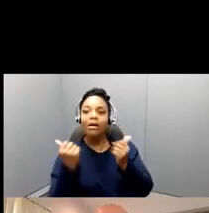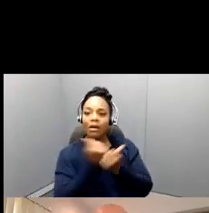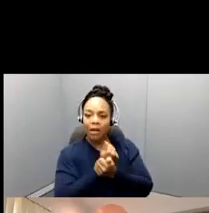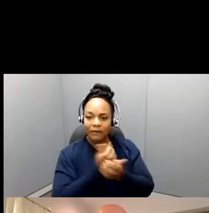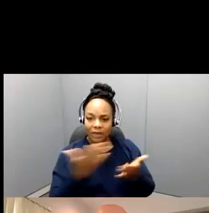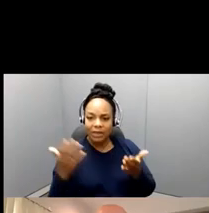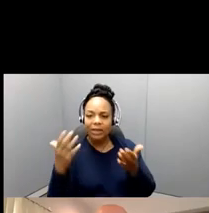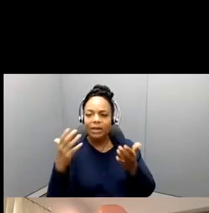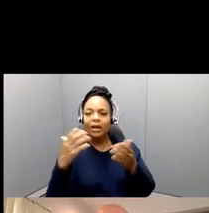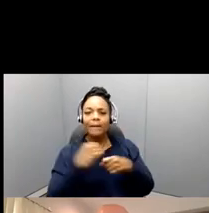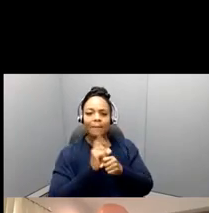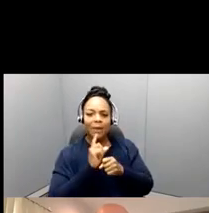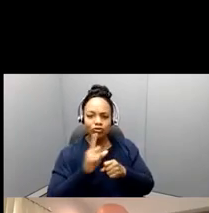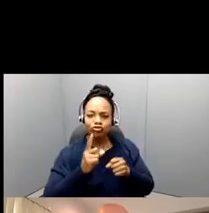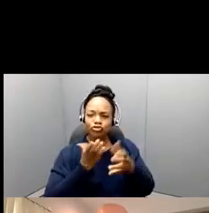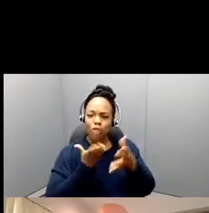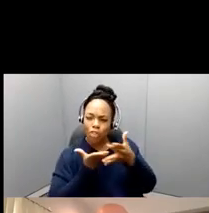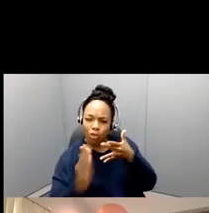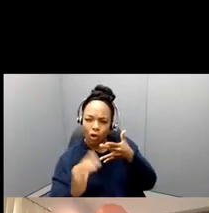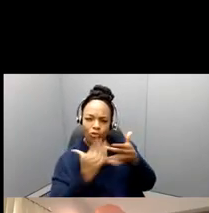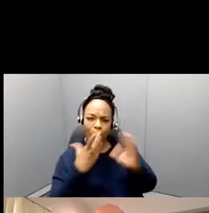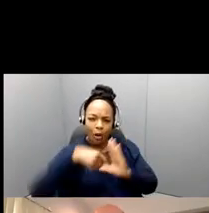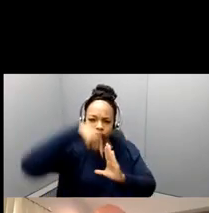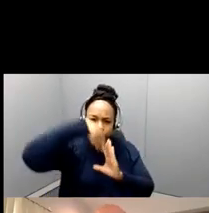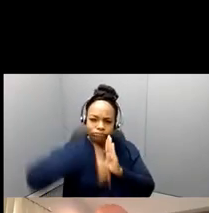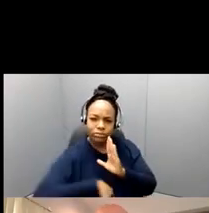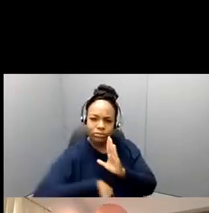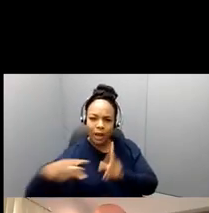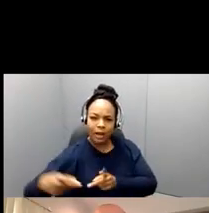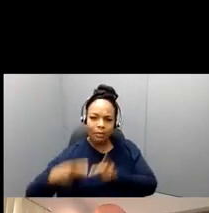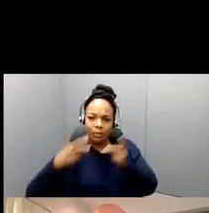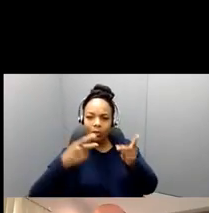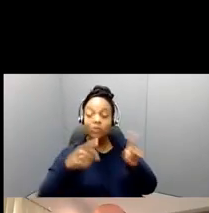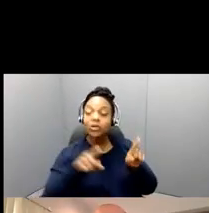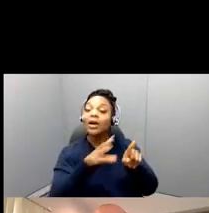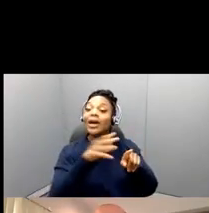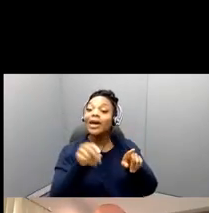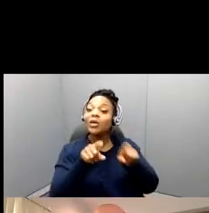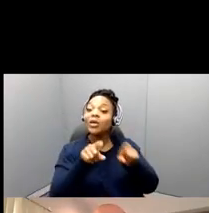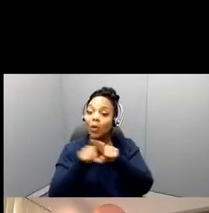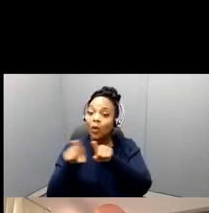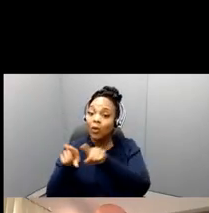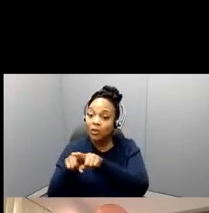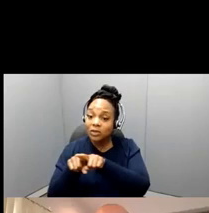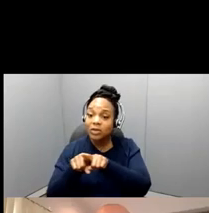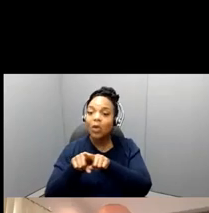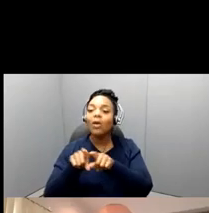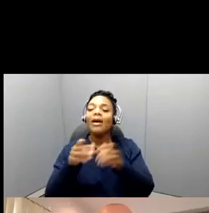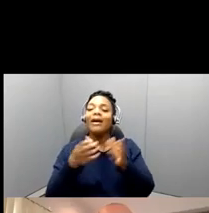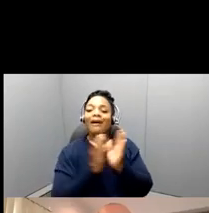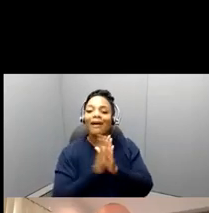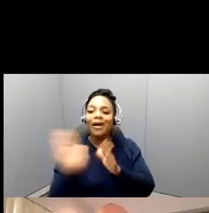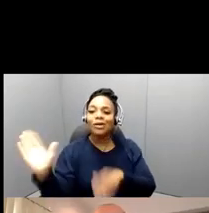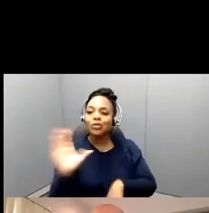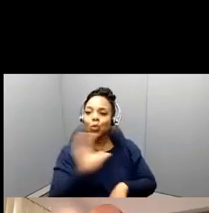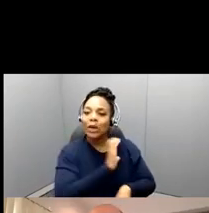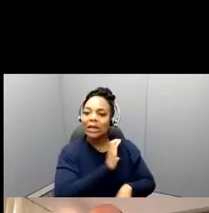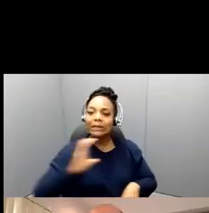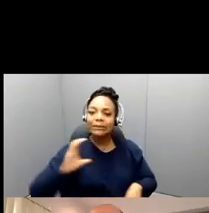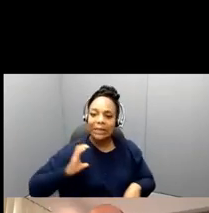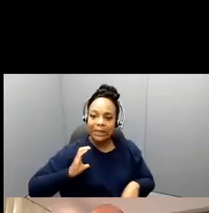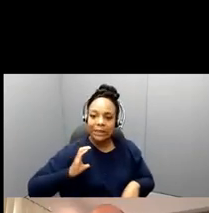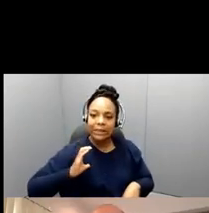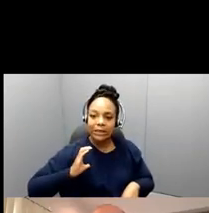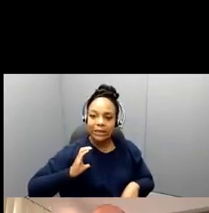make sure is a thorough proposal, but that, but again, you've worked with your committee, they've worked not only on your, your, your study and that you're far enough